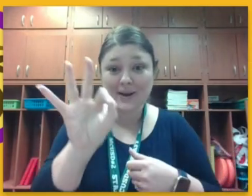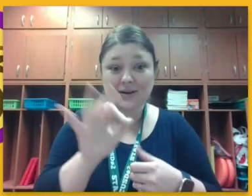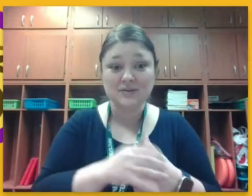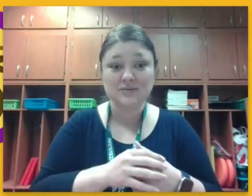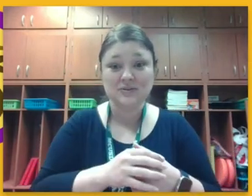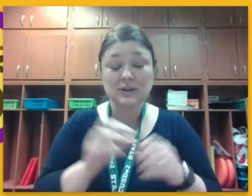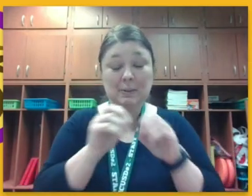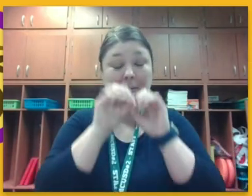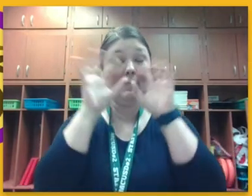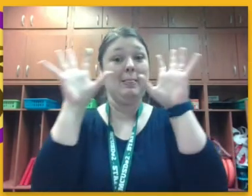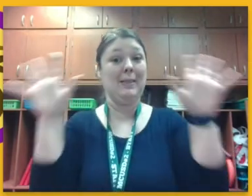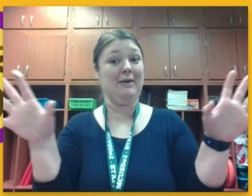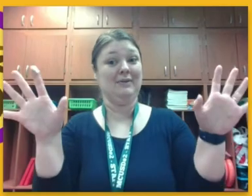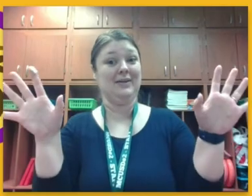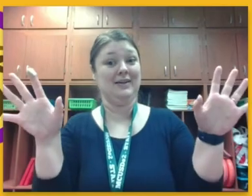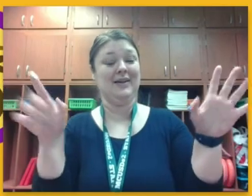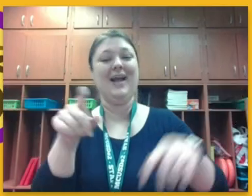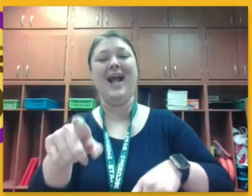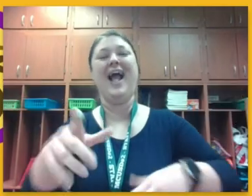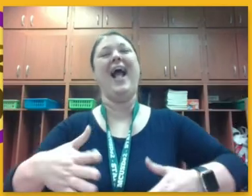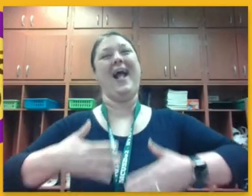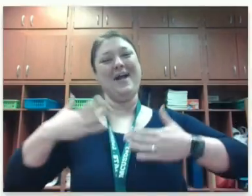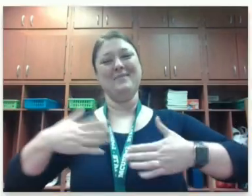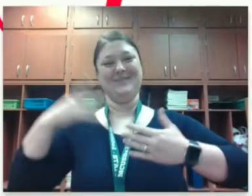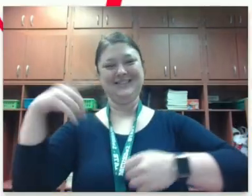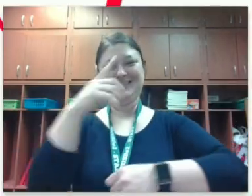clearly he was happy